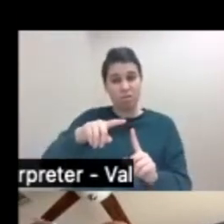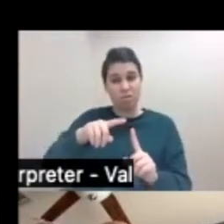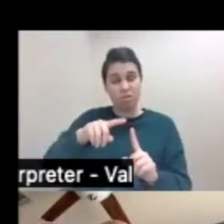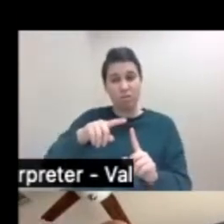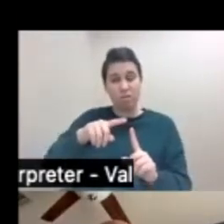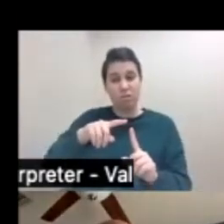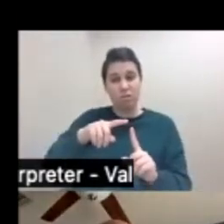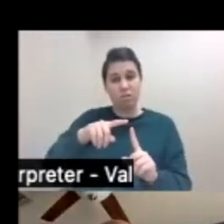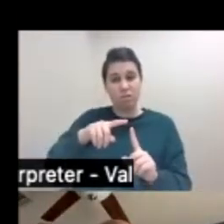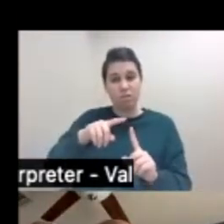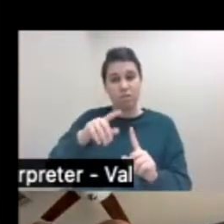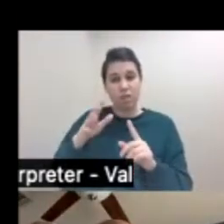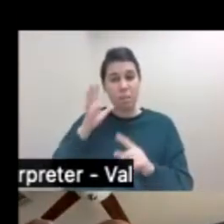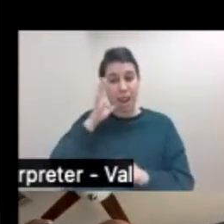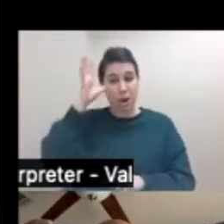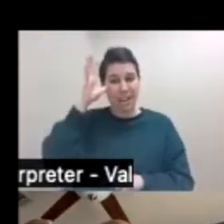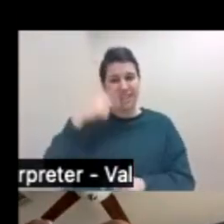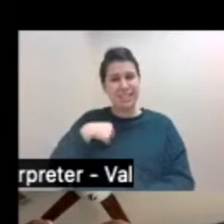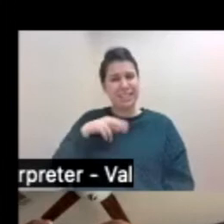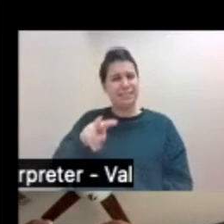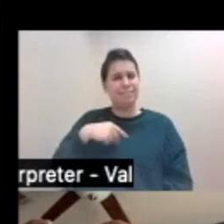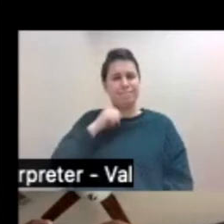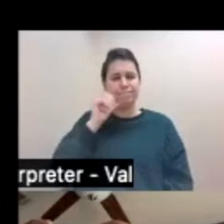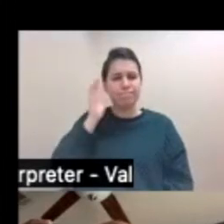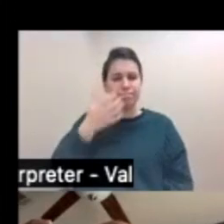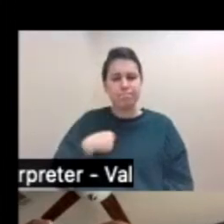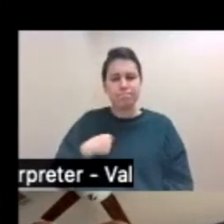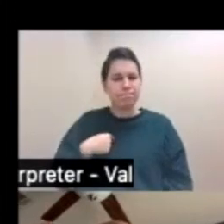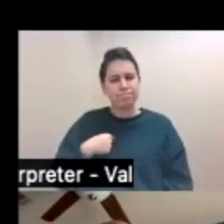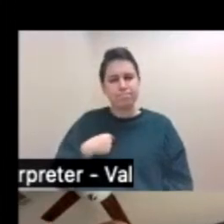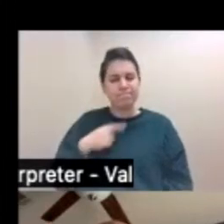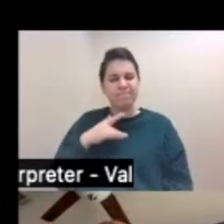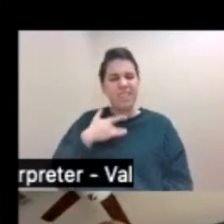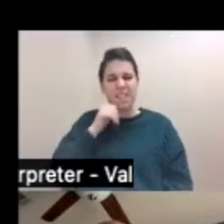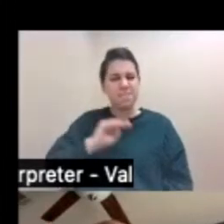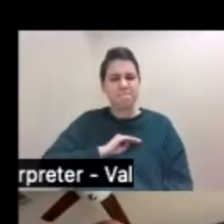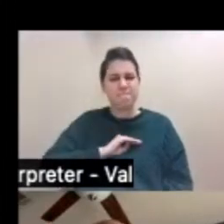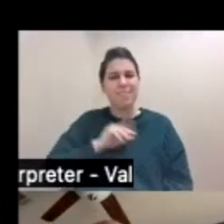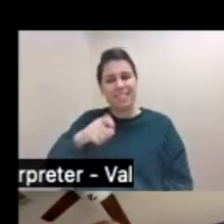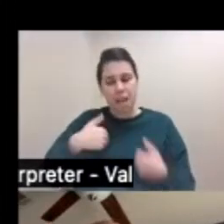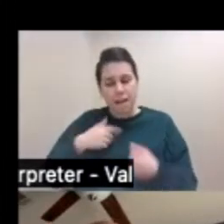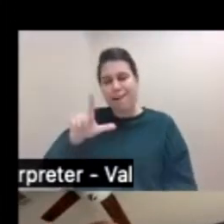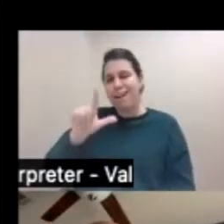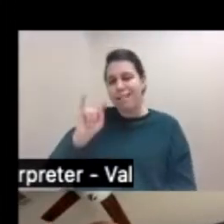appearance. I was not that fun because I said, what we need is a Latino center intervention.